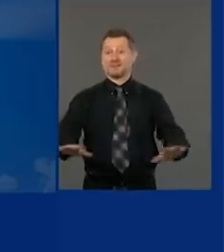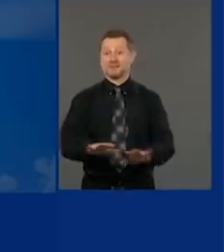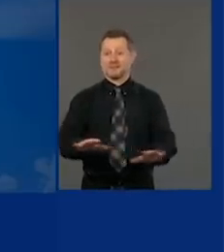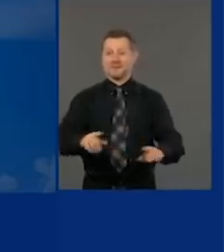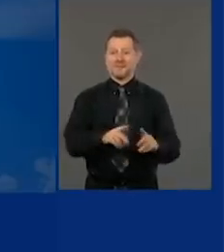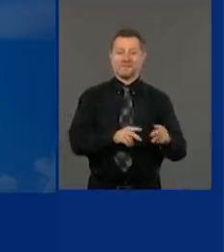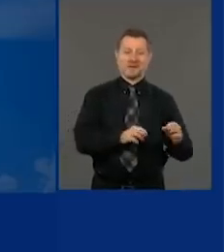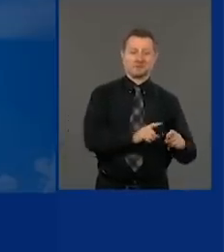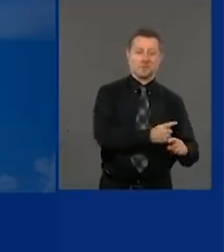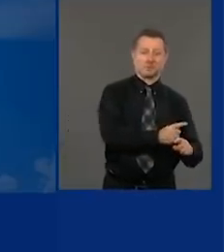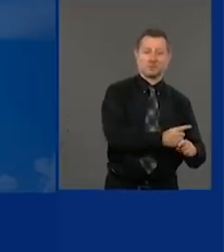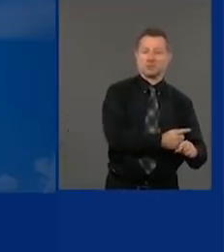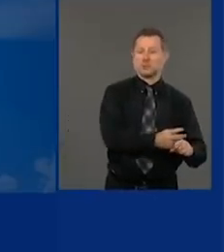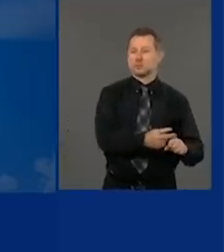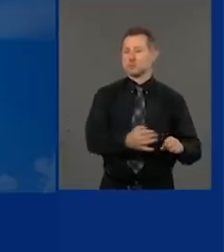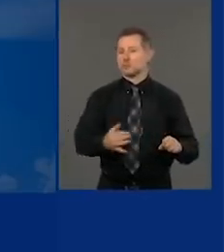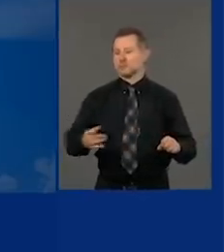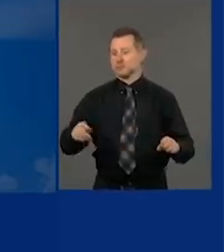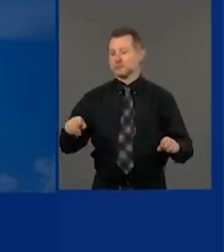day 111.